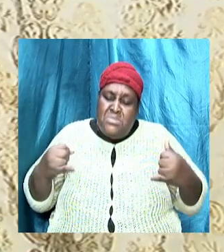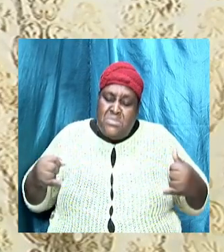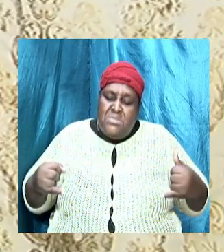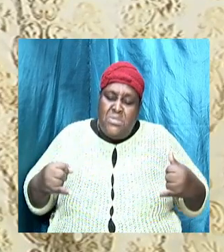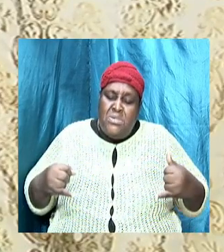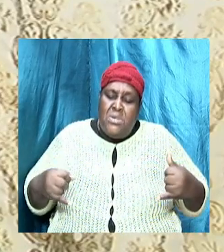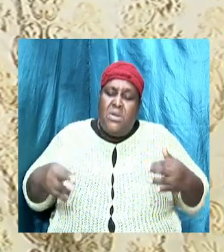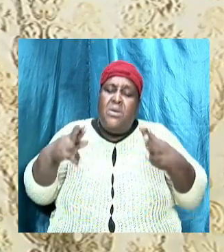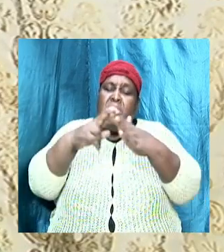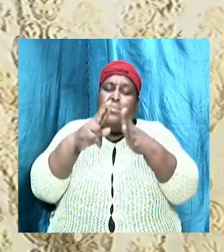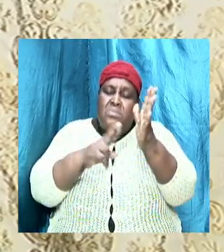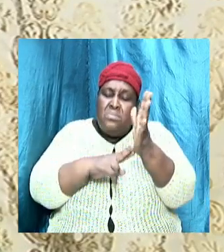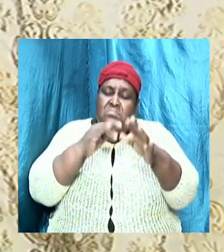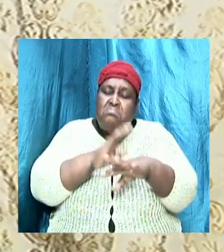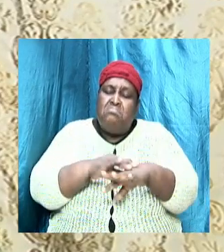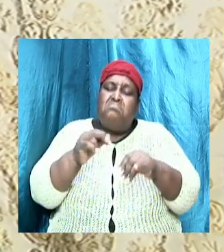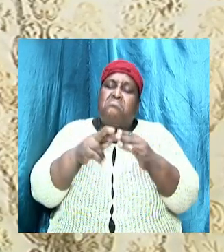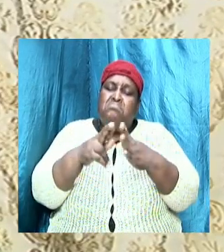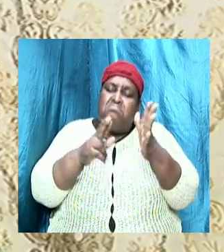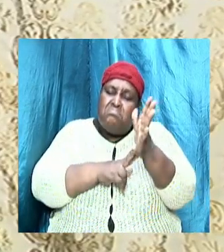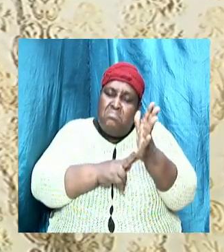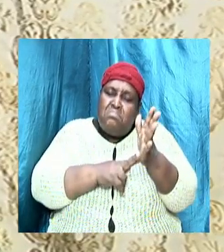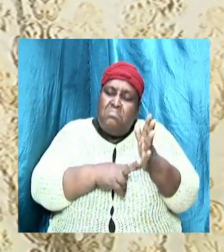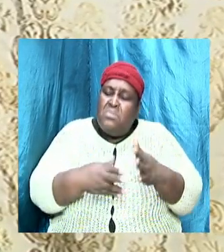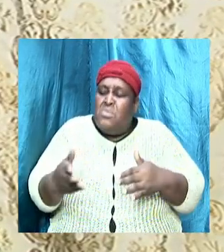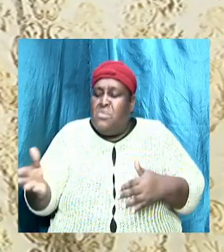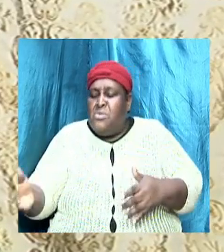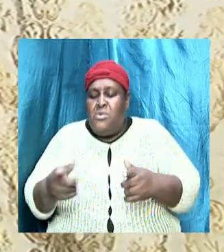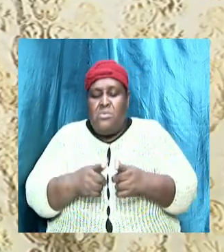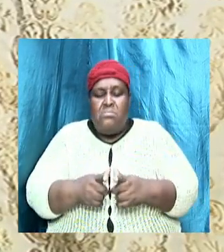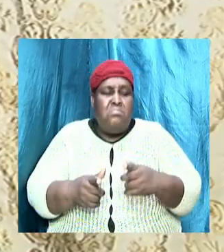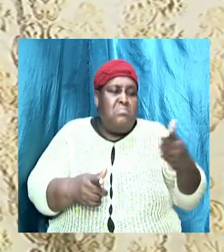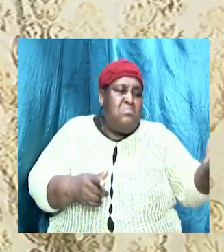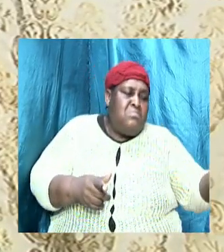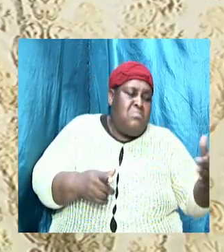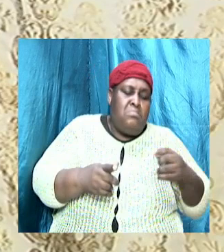Precepts upon precepts, here a little and there a little.